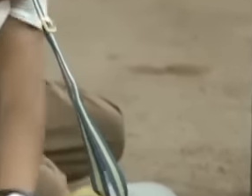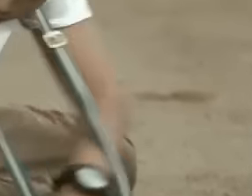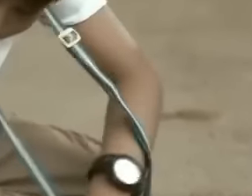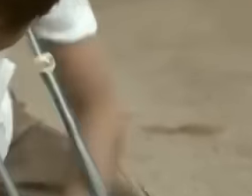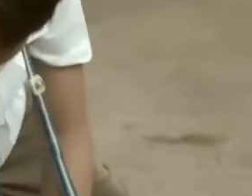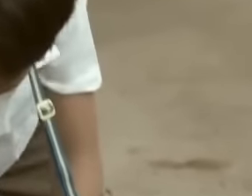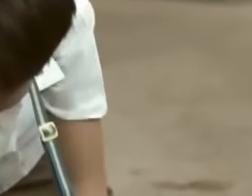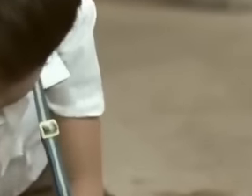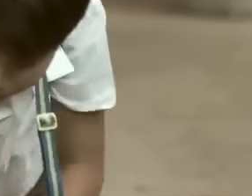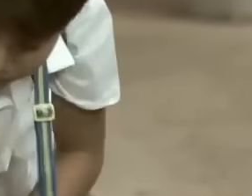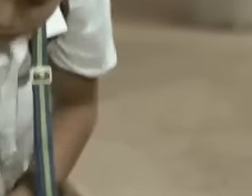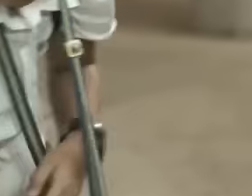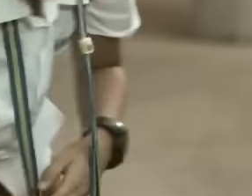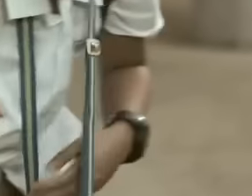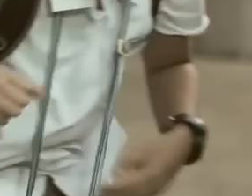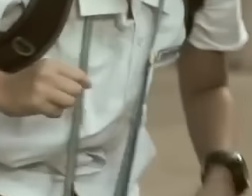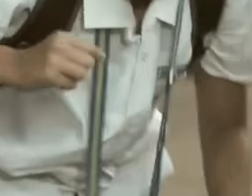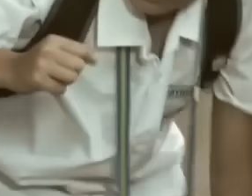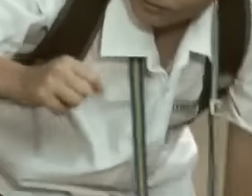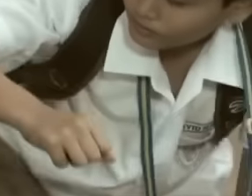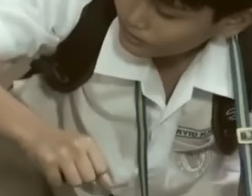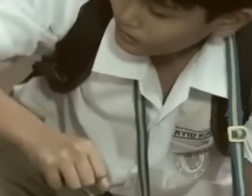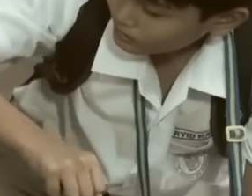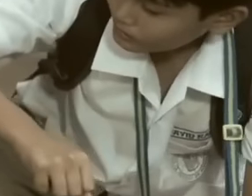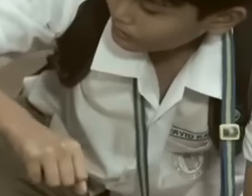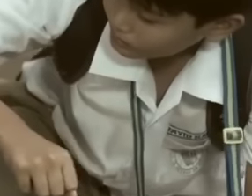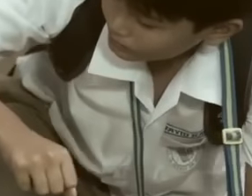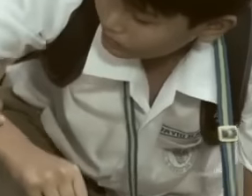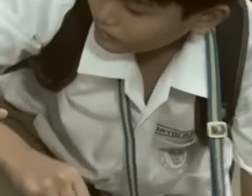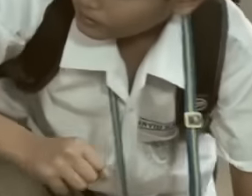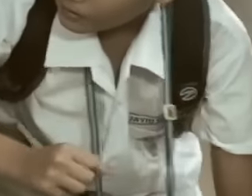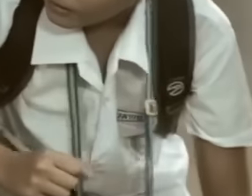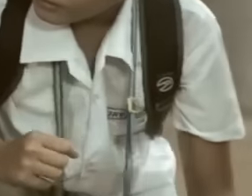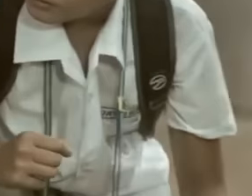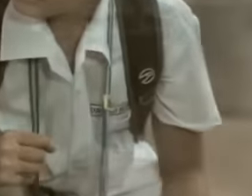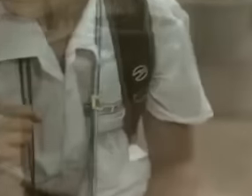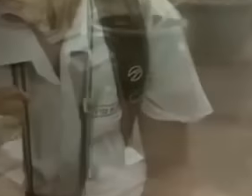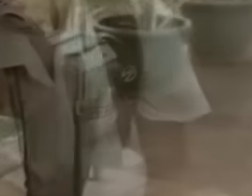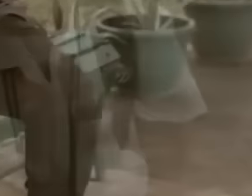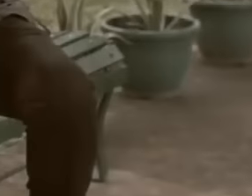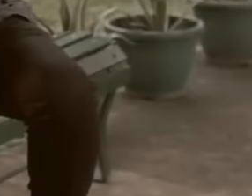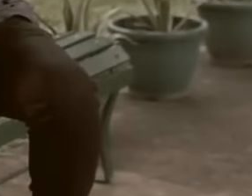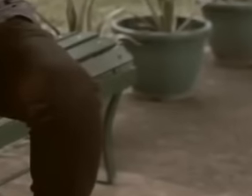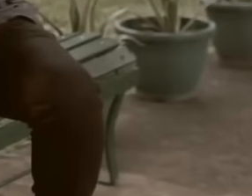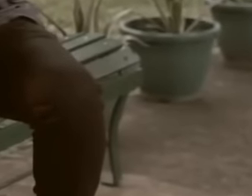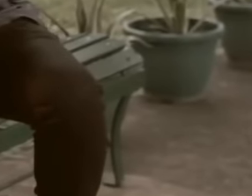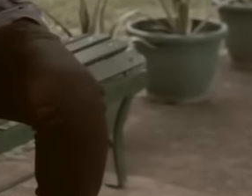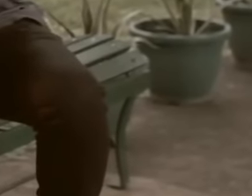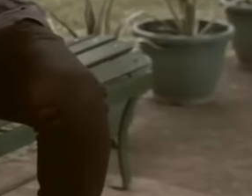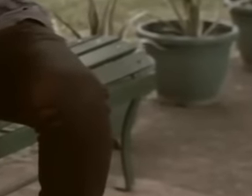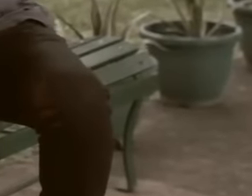Sariwayin kahit baligtanaw